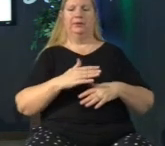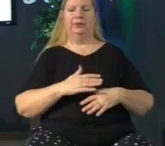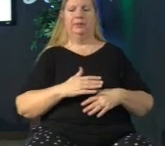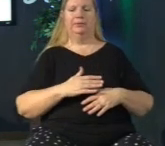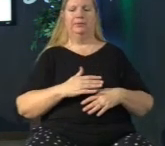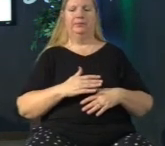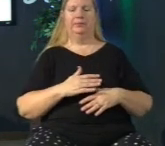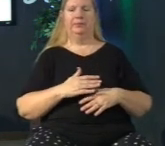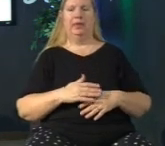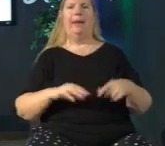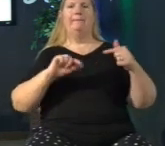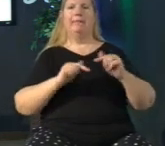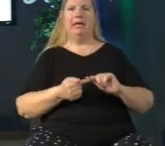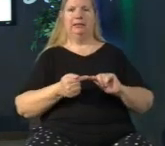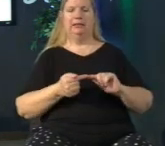pain